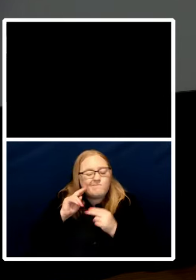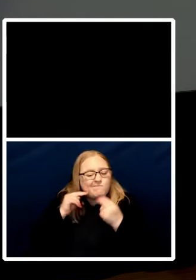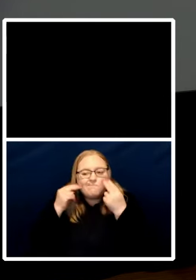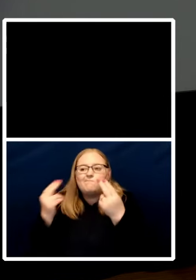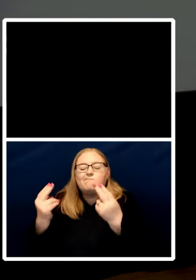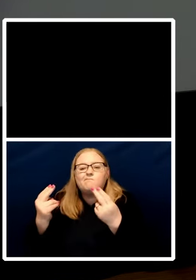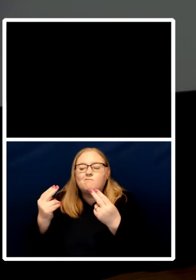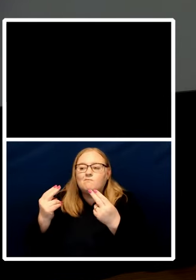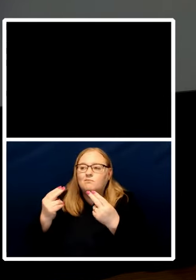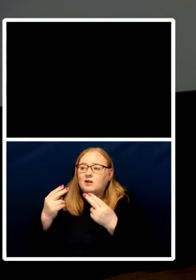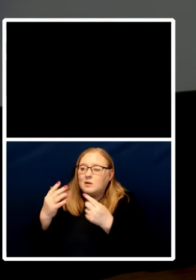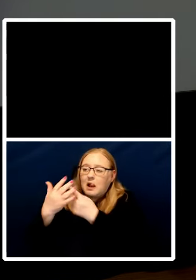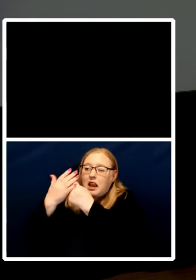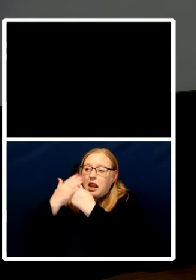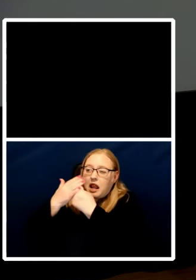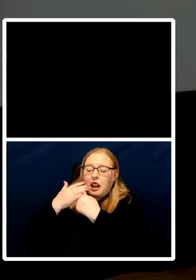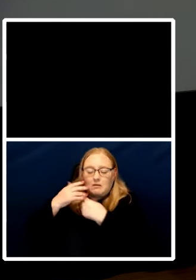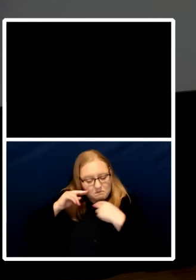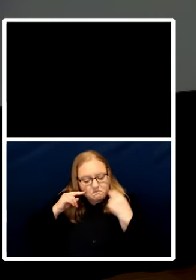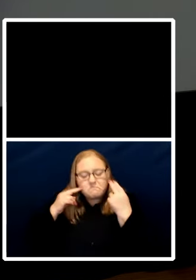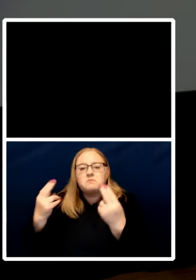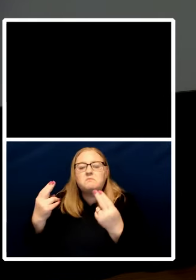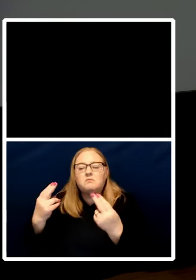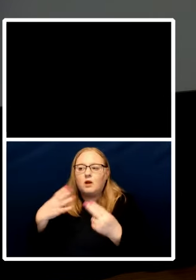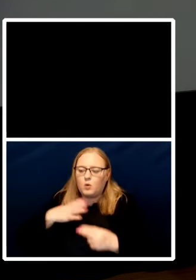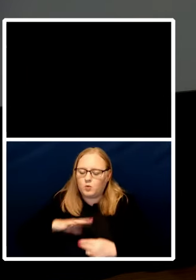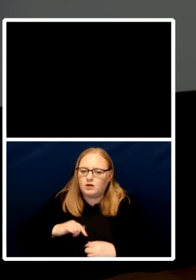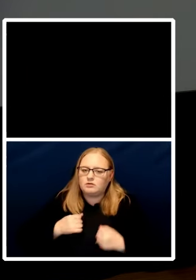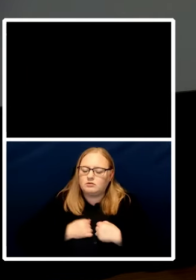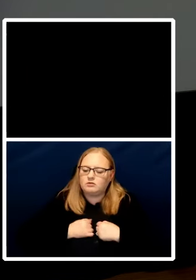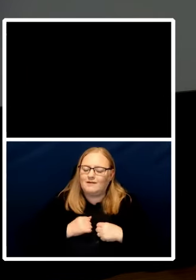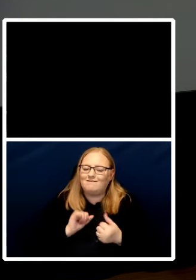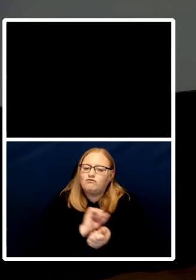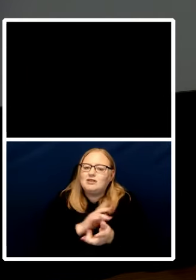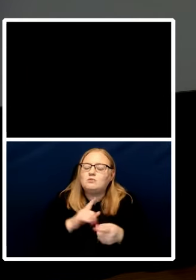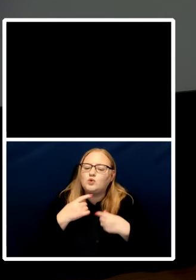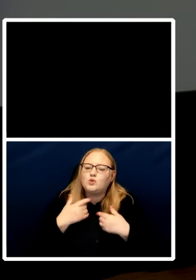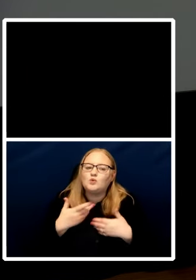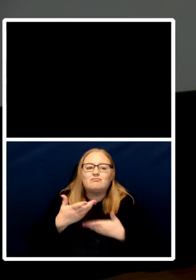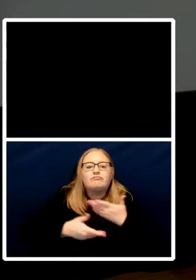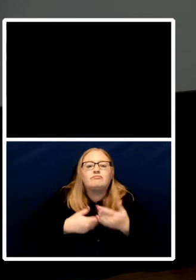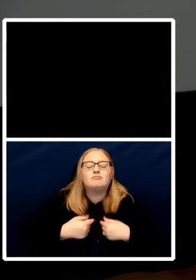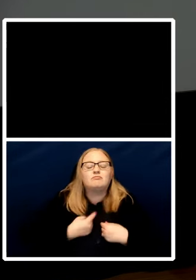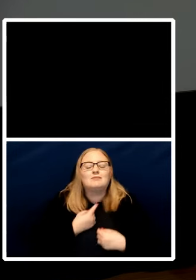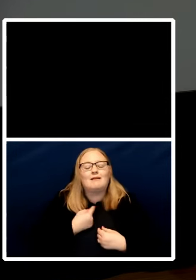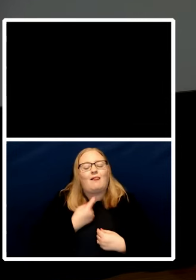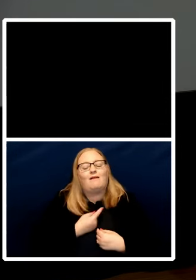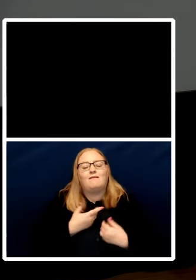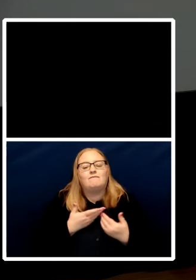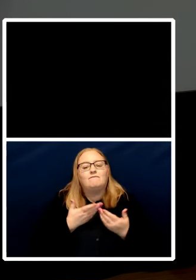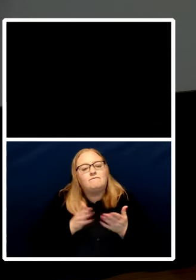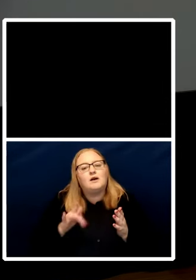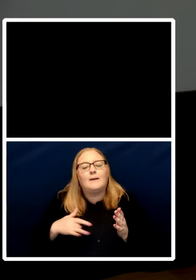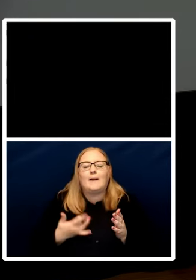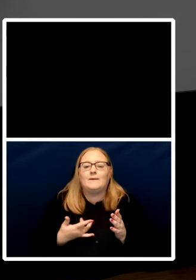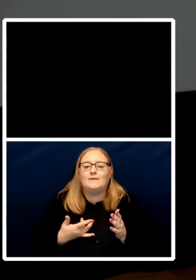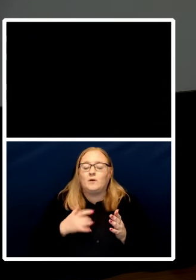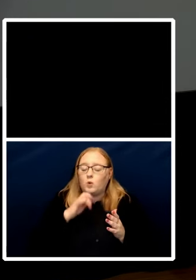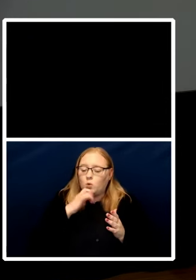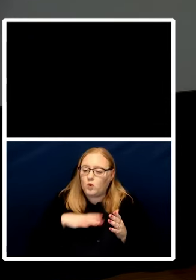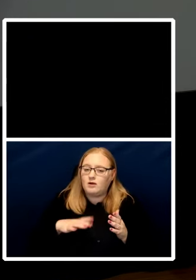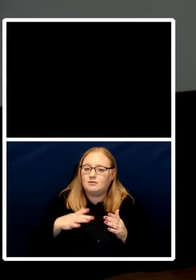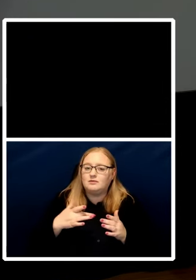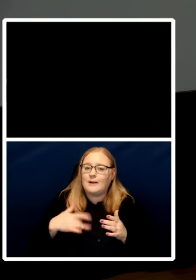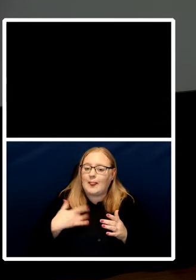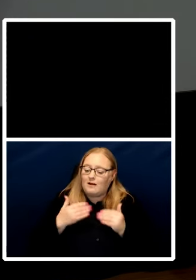privacy and they want a decent standard of living um and are prepared to to die for it i have never